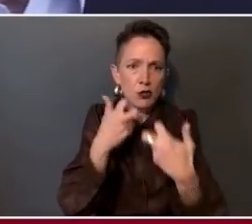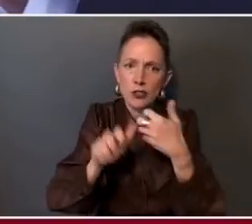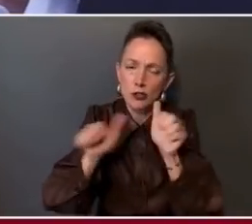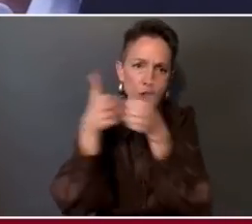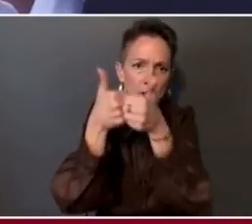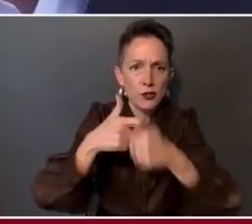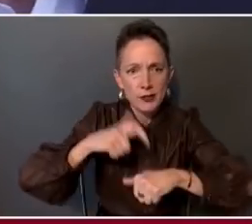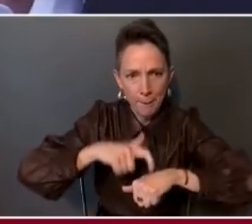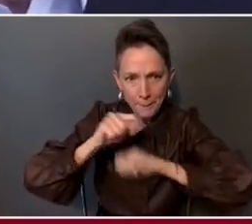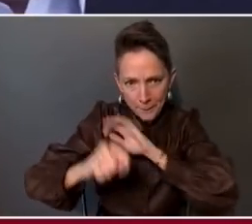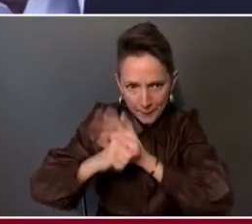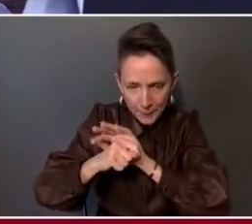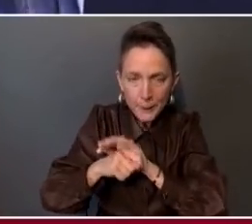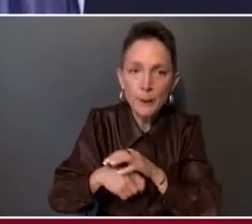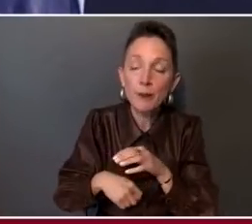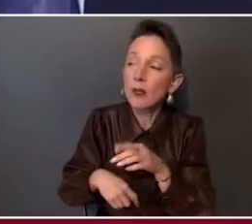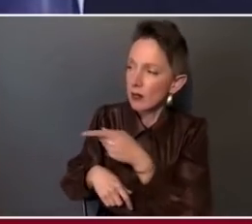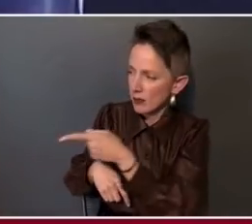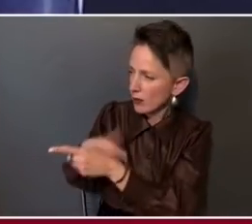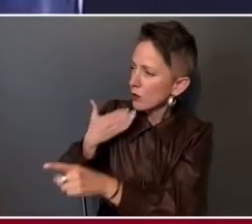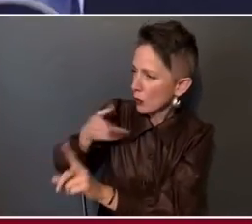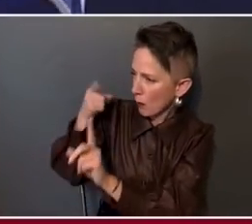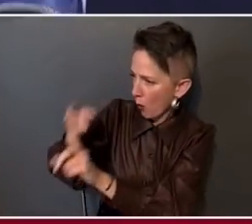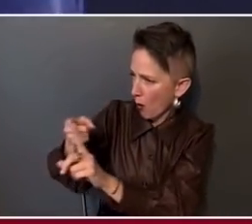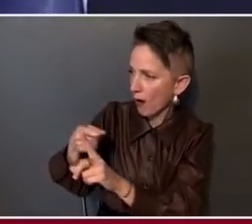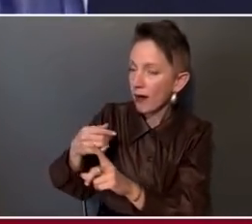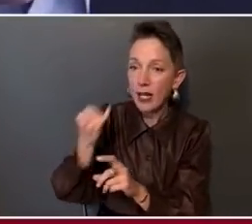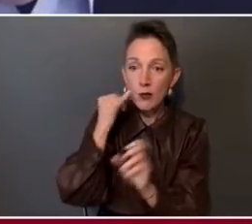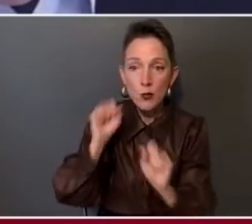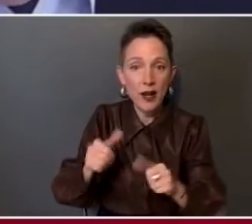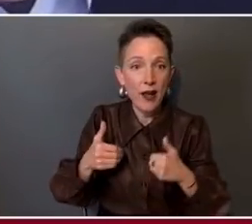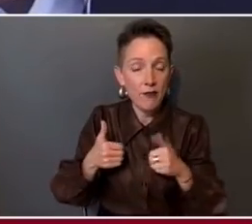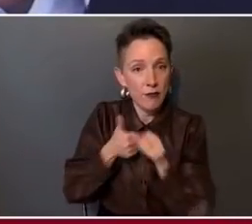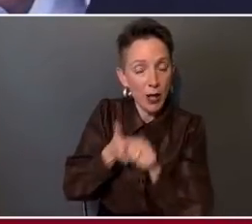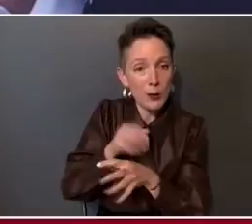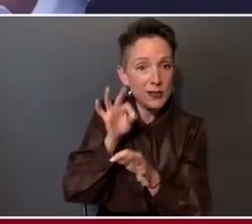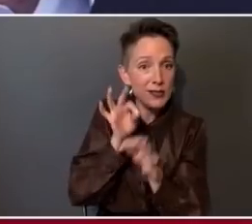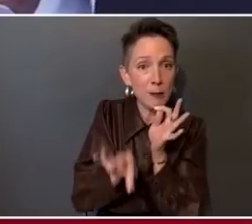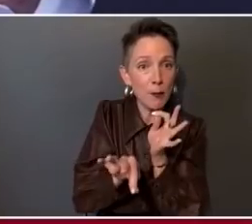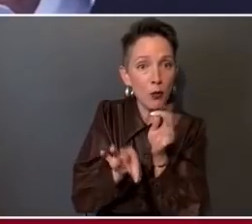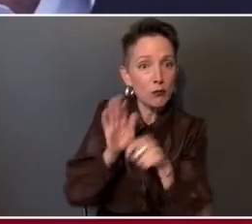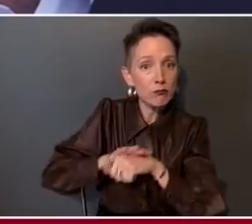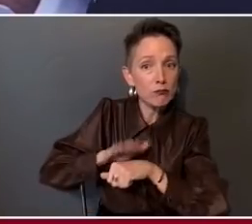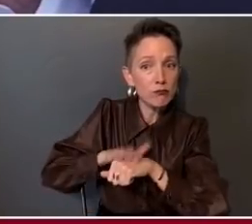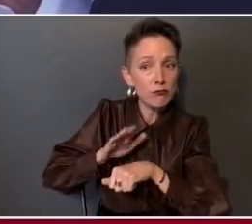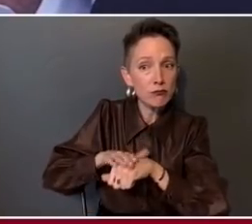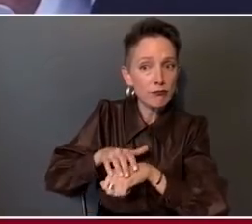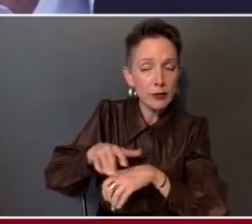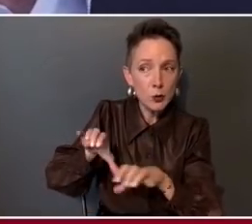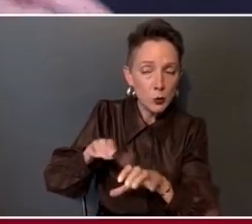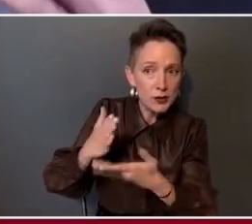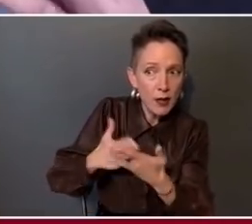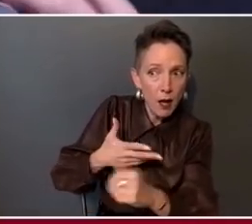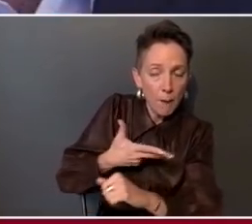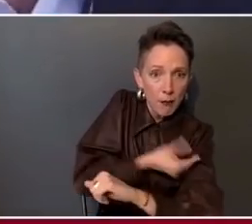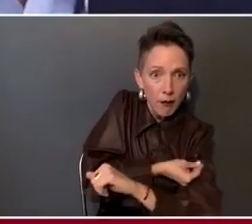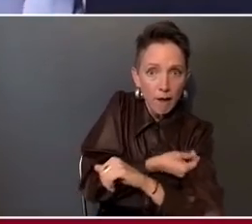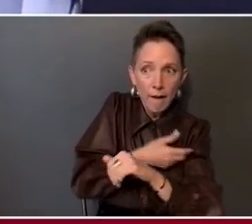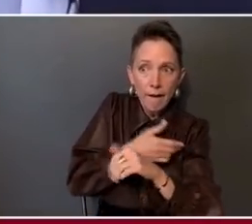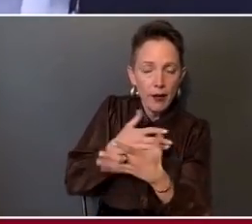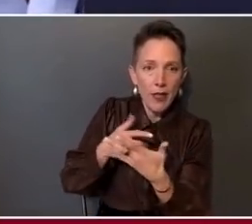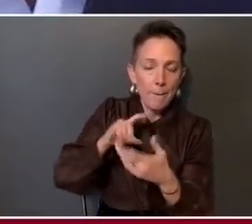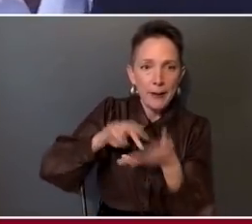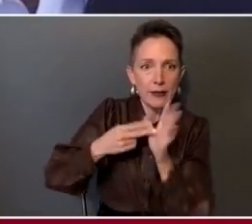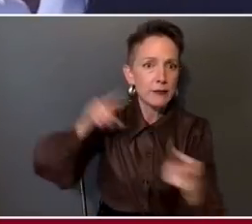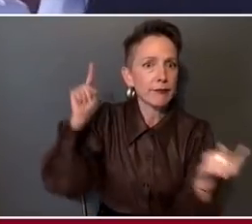is that if you can take a simple precaution, why wouldn't you? And if it just decreases your odds, no matter what the